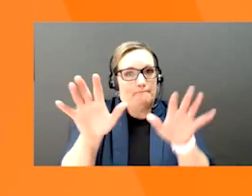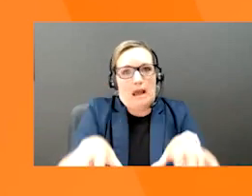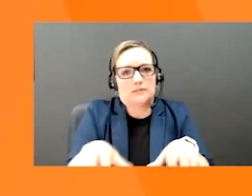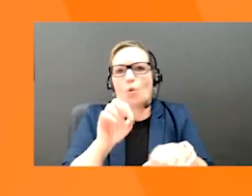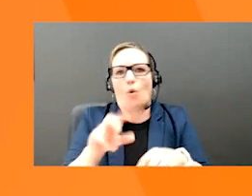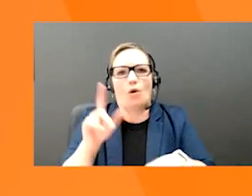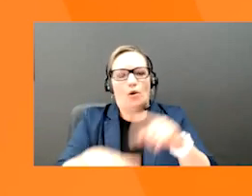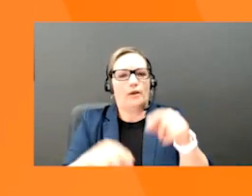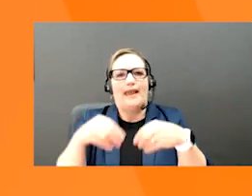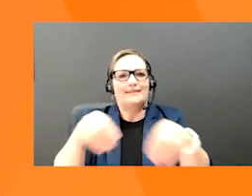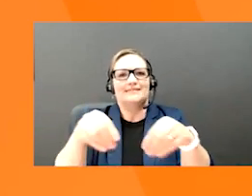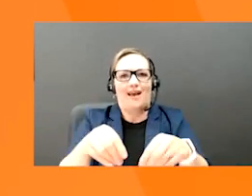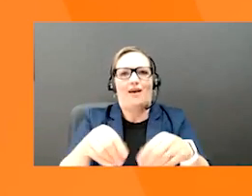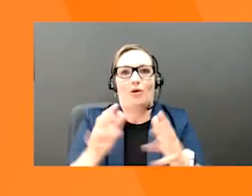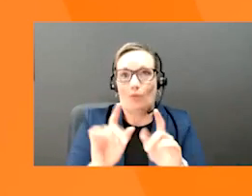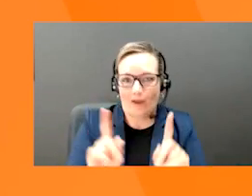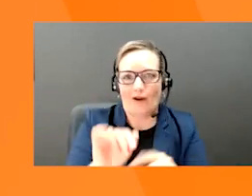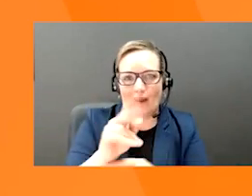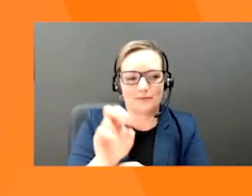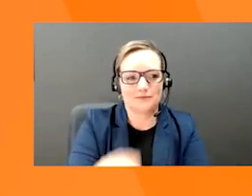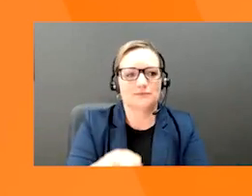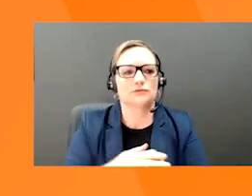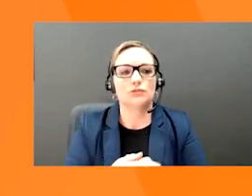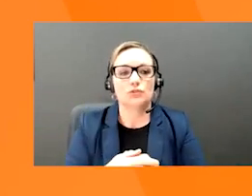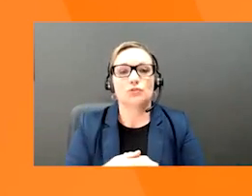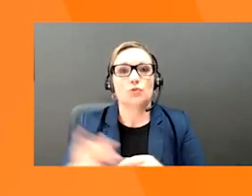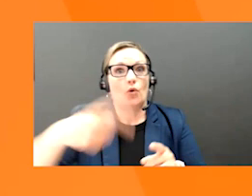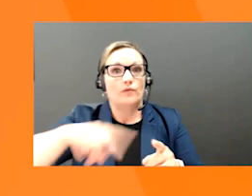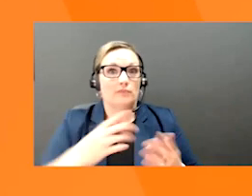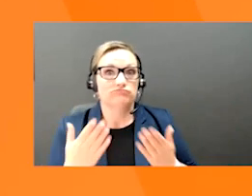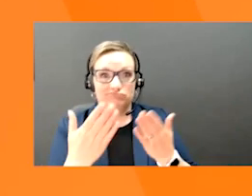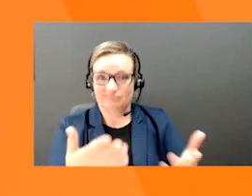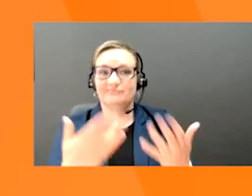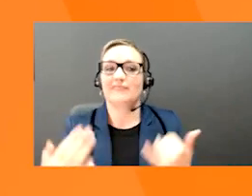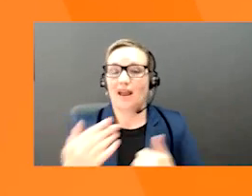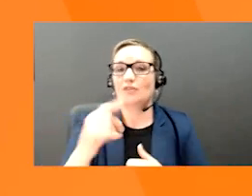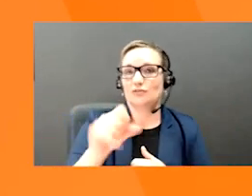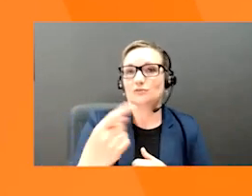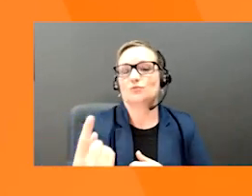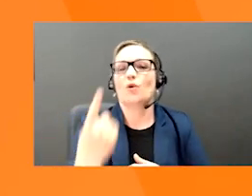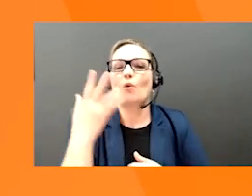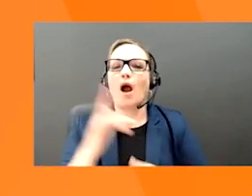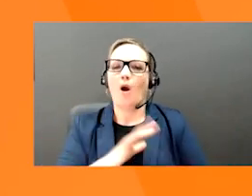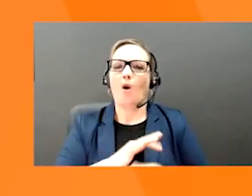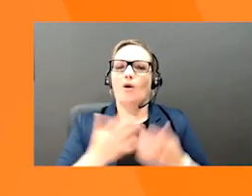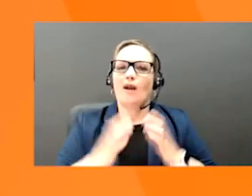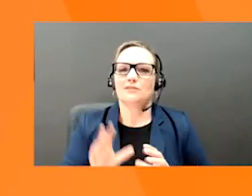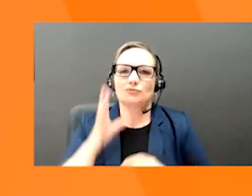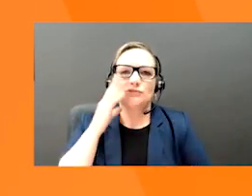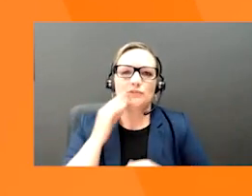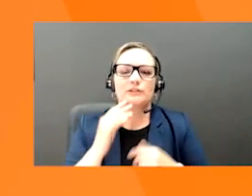has implemented recommendations to use GS1 barcodes as it improves the customer experience.